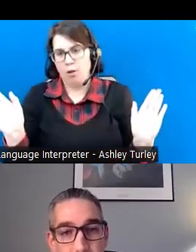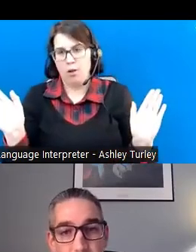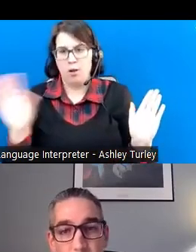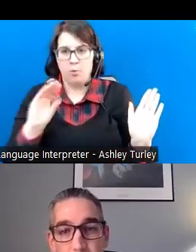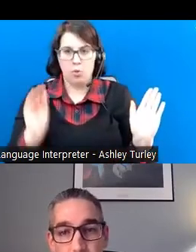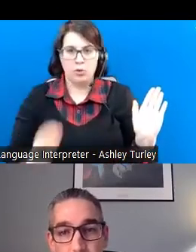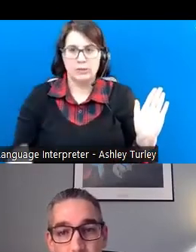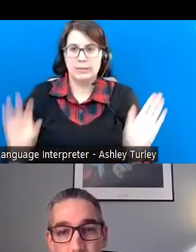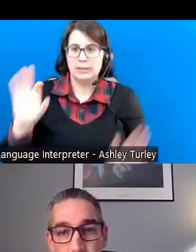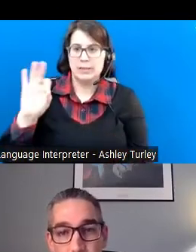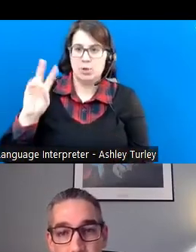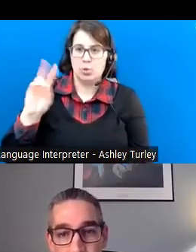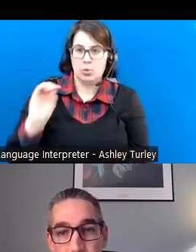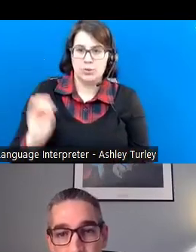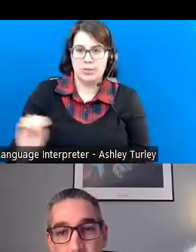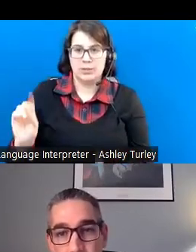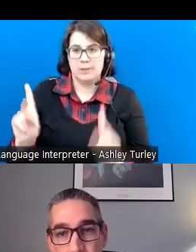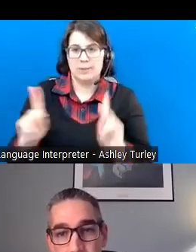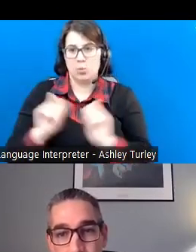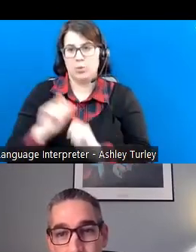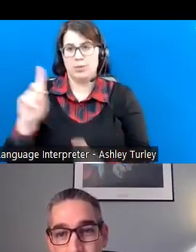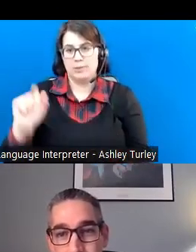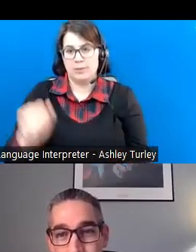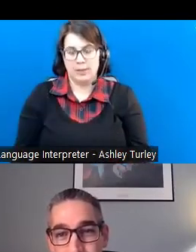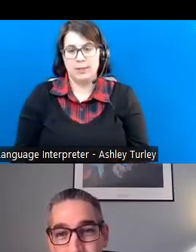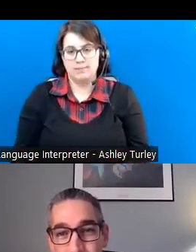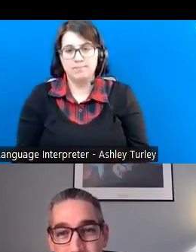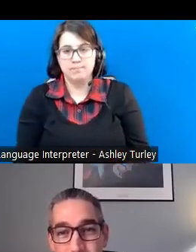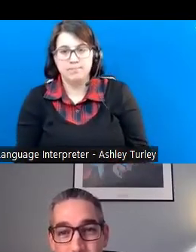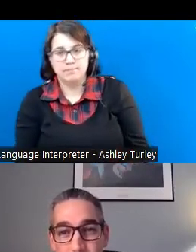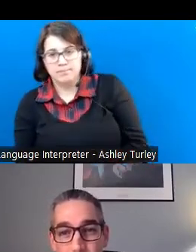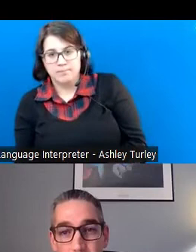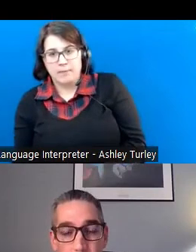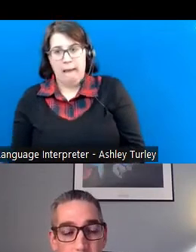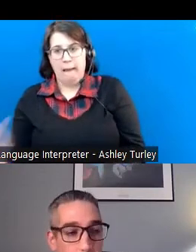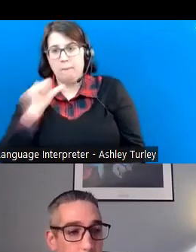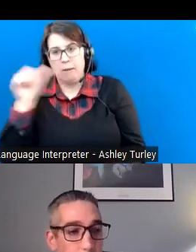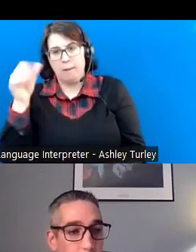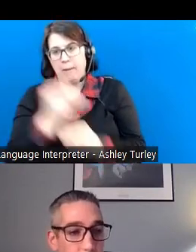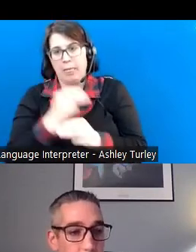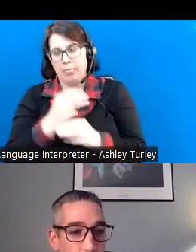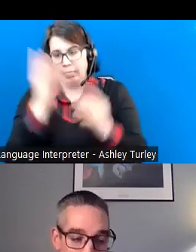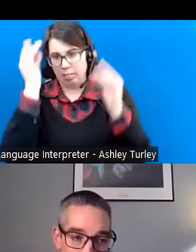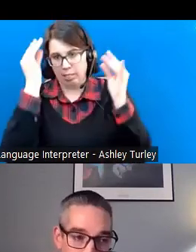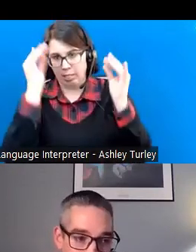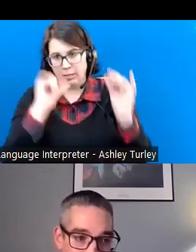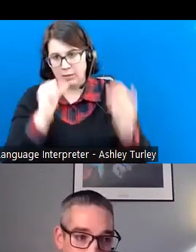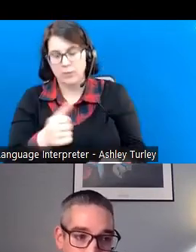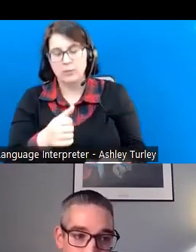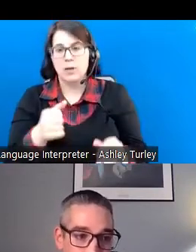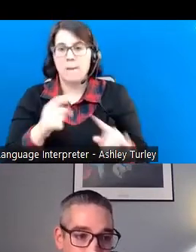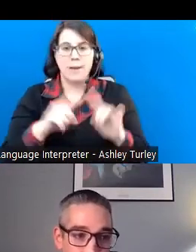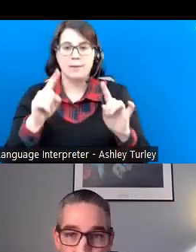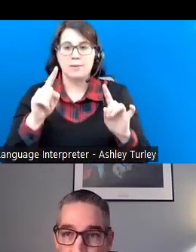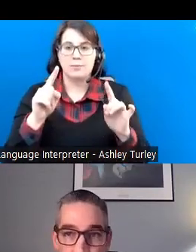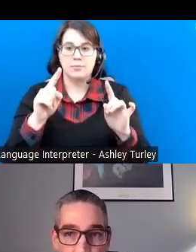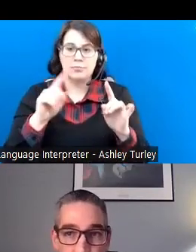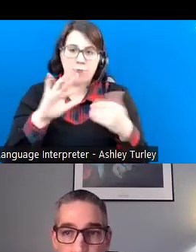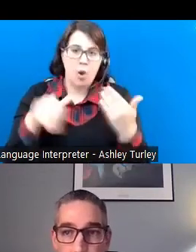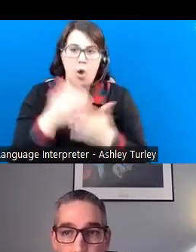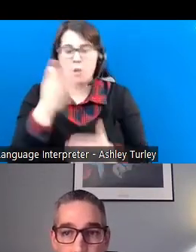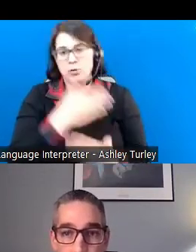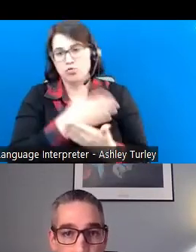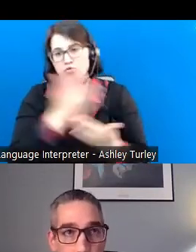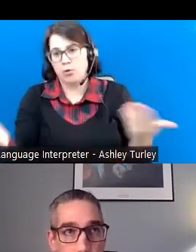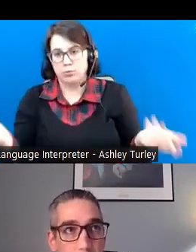92% of people with disabilities, so I'm not going to do the math in my head there, but, and it's all across. It's not just, it's supervisors.